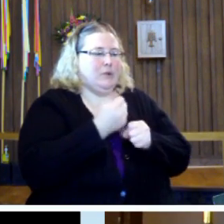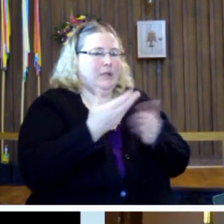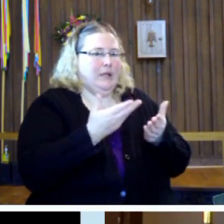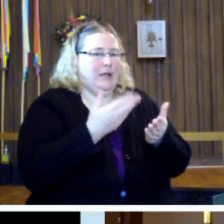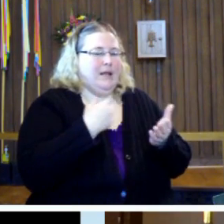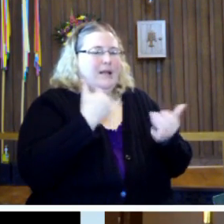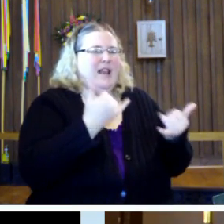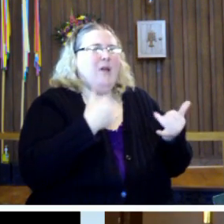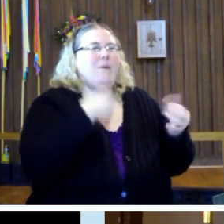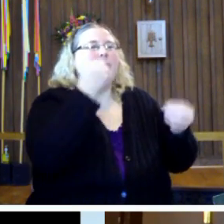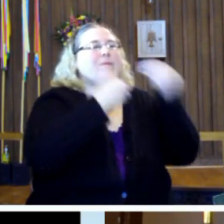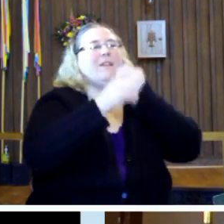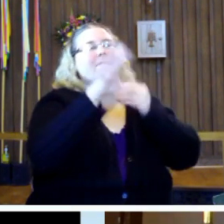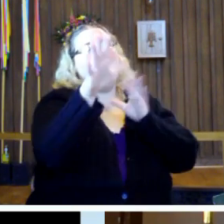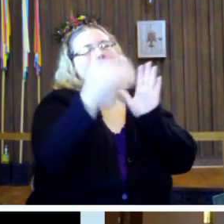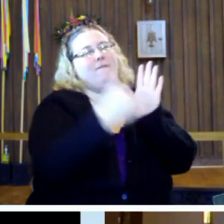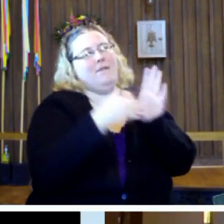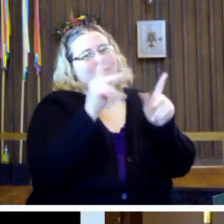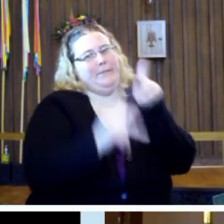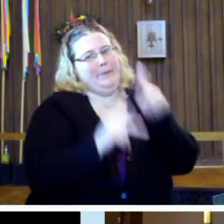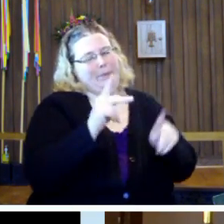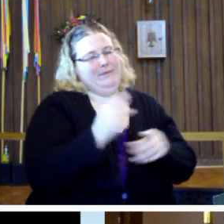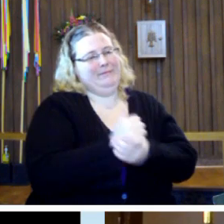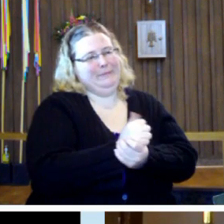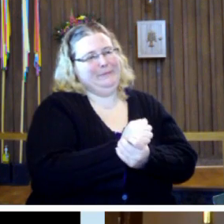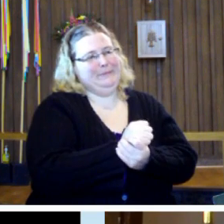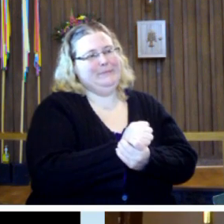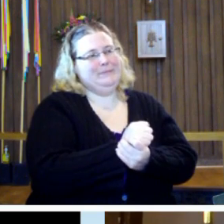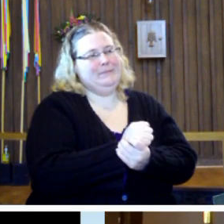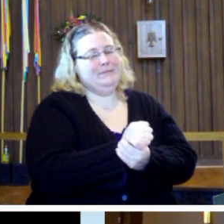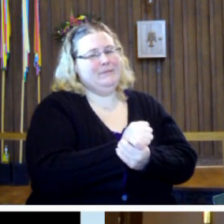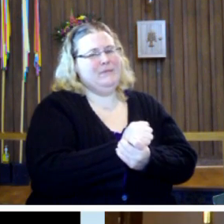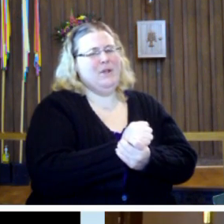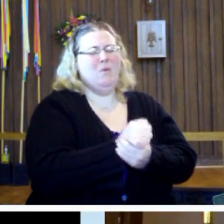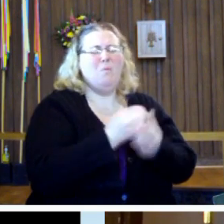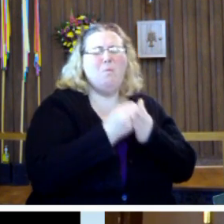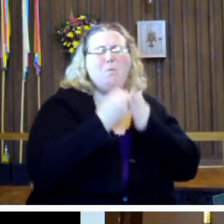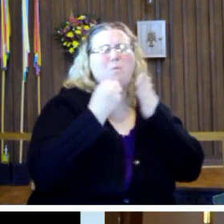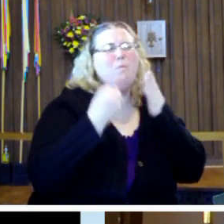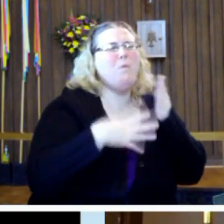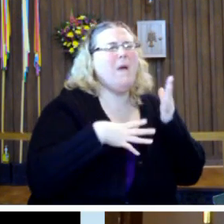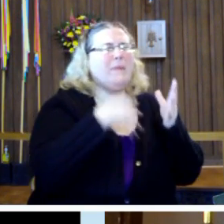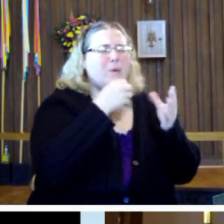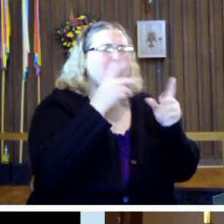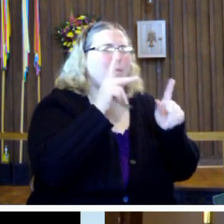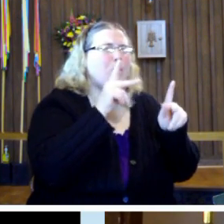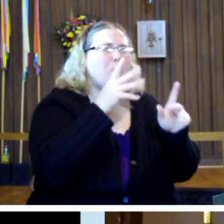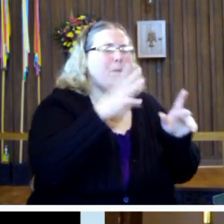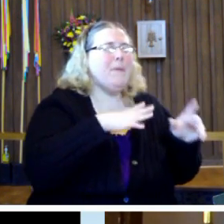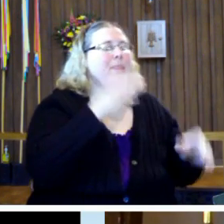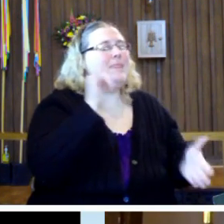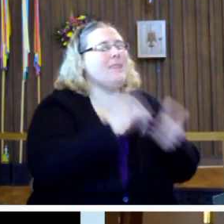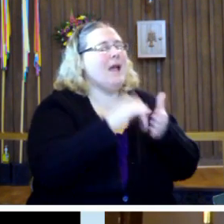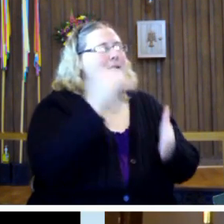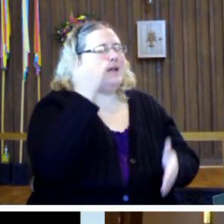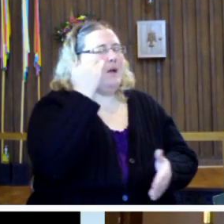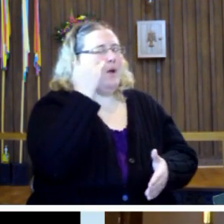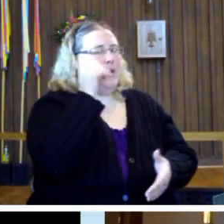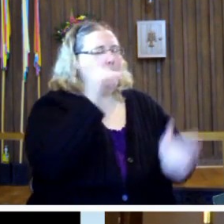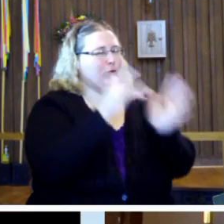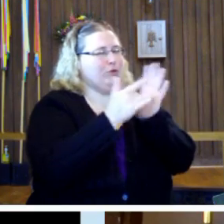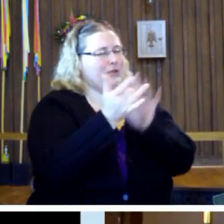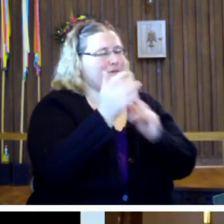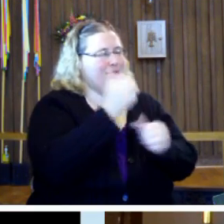And now I'm feeding 5,000 people. This wealthy, rich woman stands up and she goes, that's how I know that